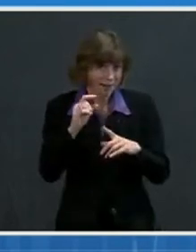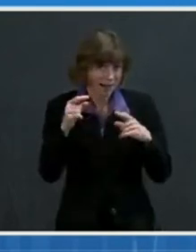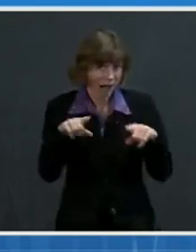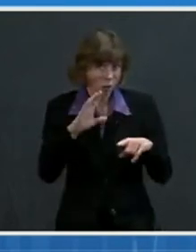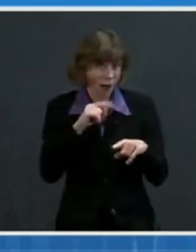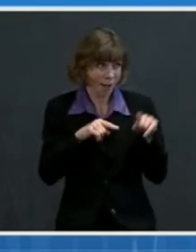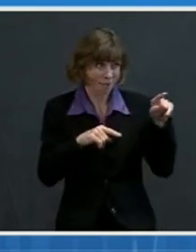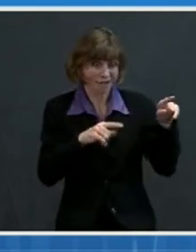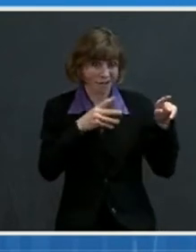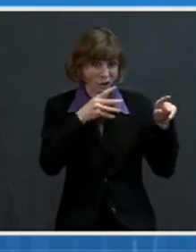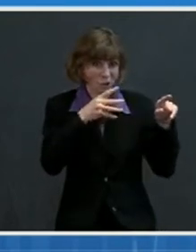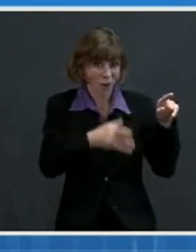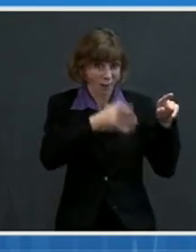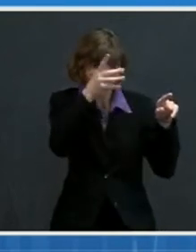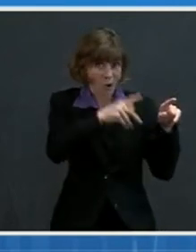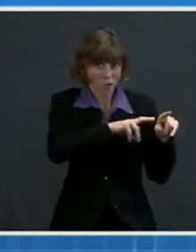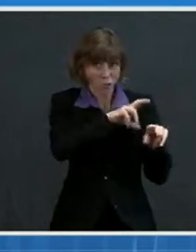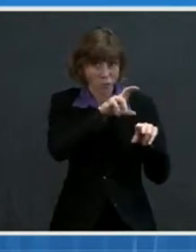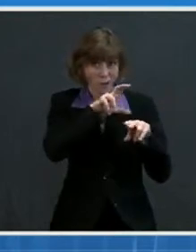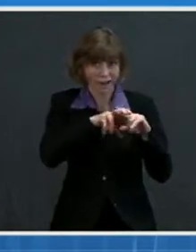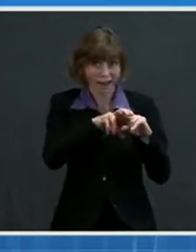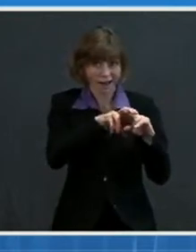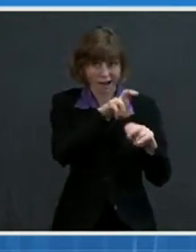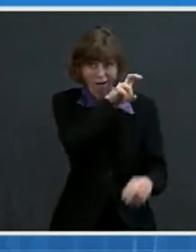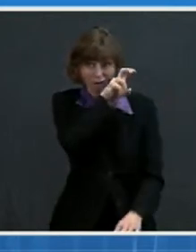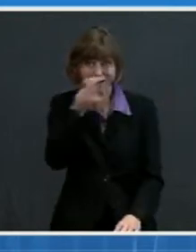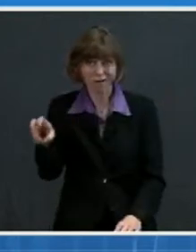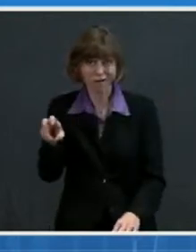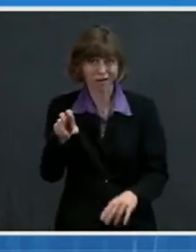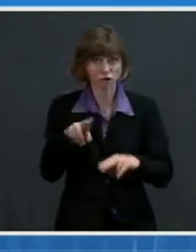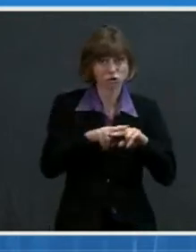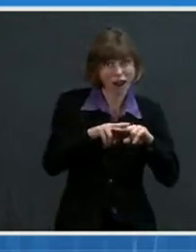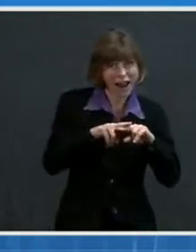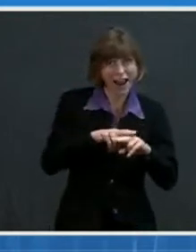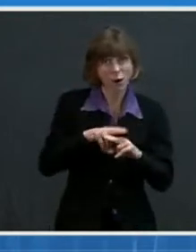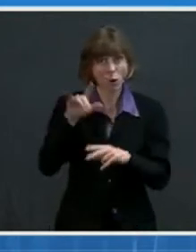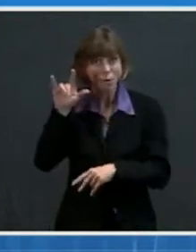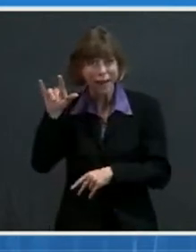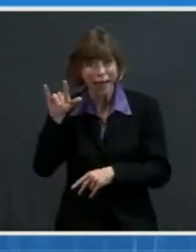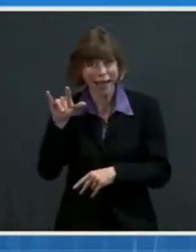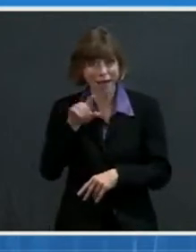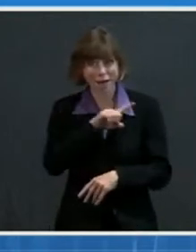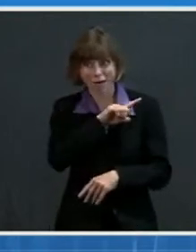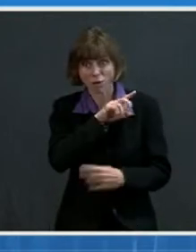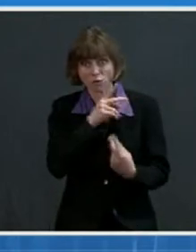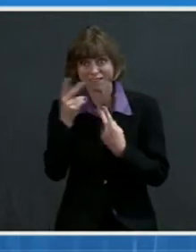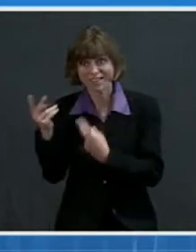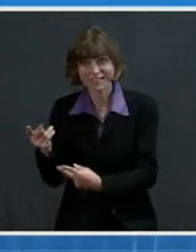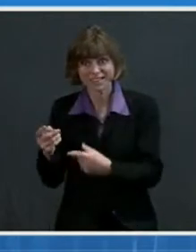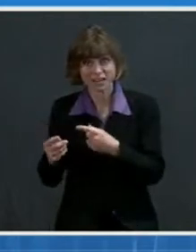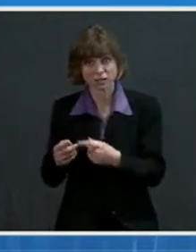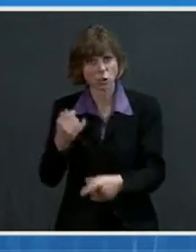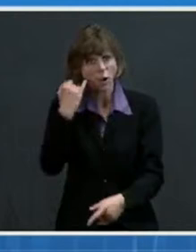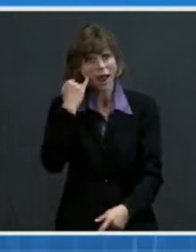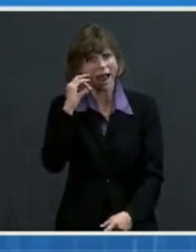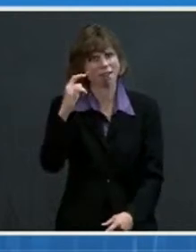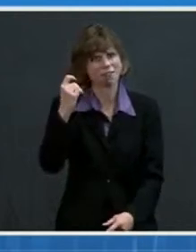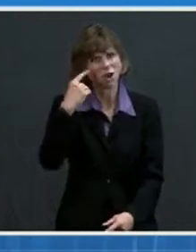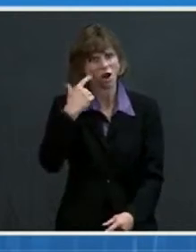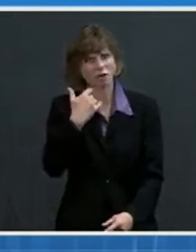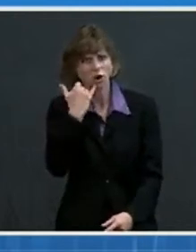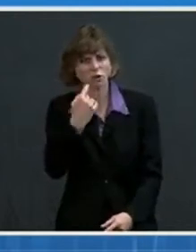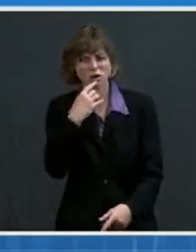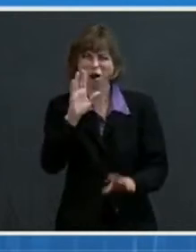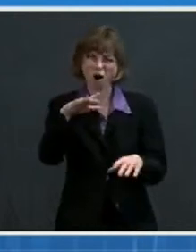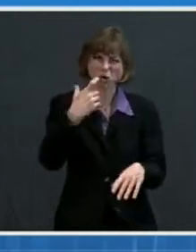on a train or a plane to go to a neighboring state or some other state to see them. If a governor calls you today and says, okay, you just said people